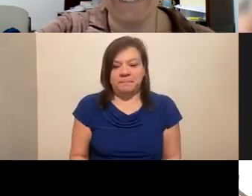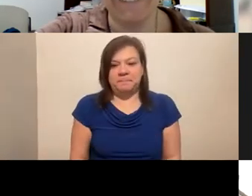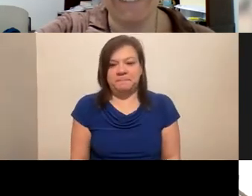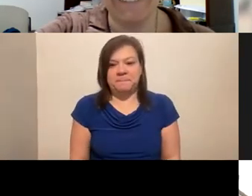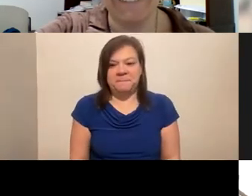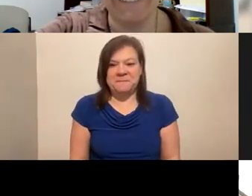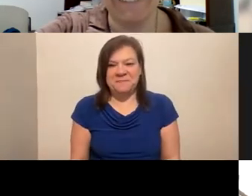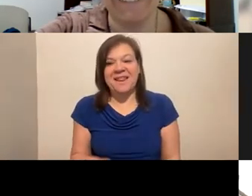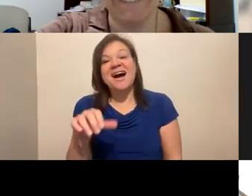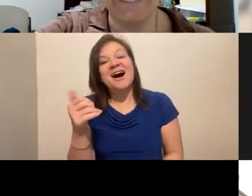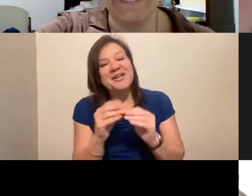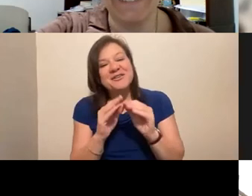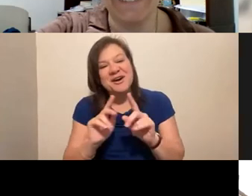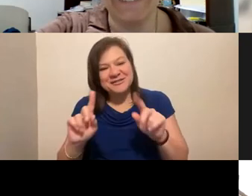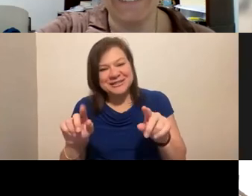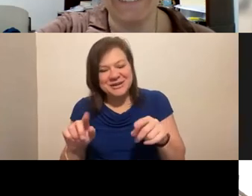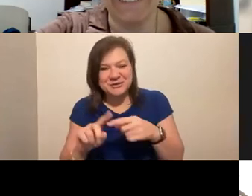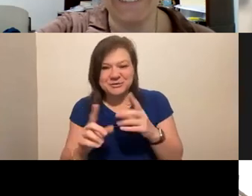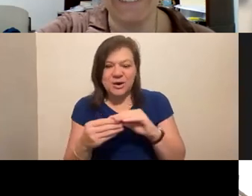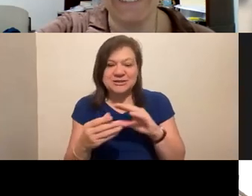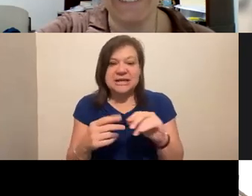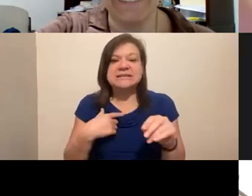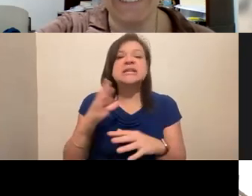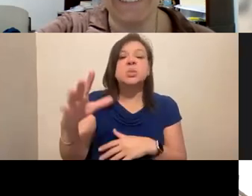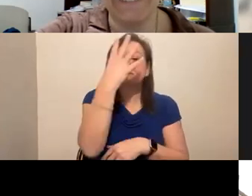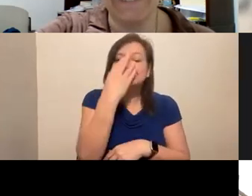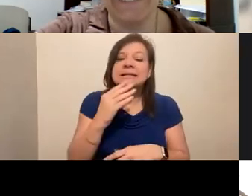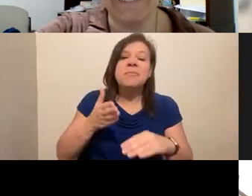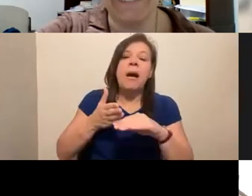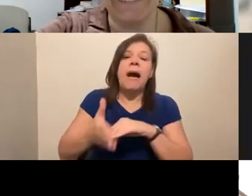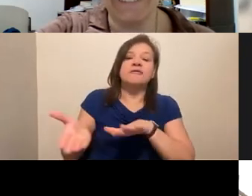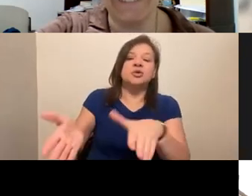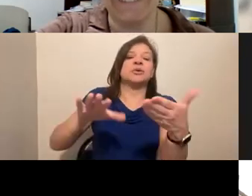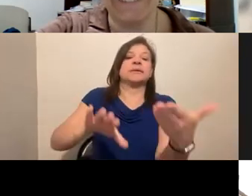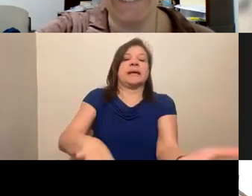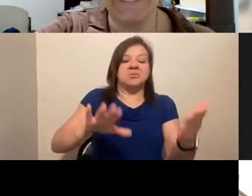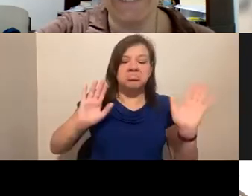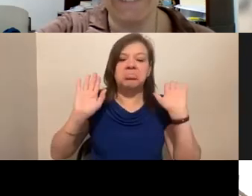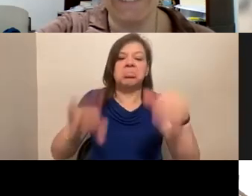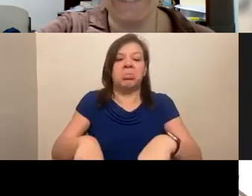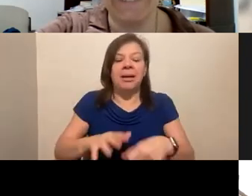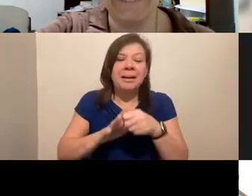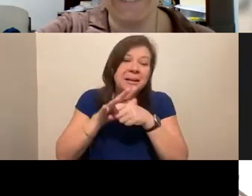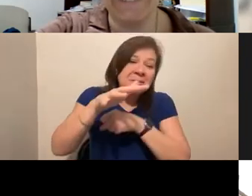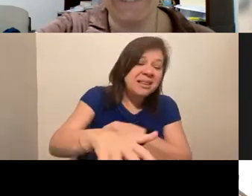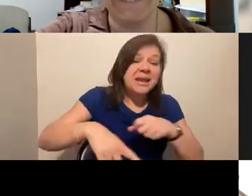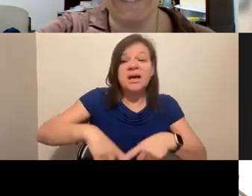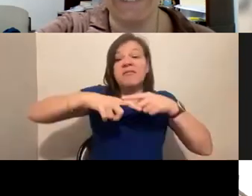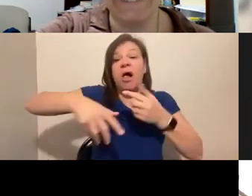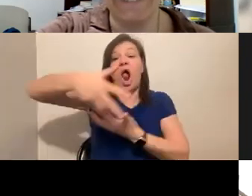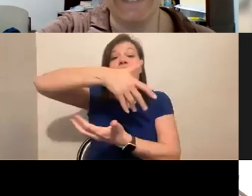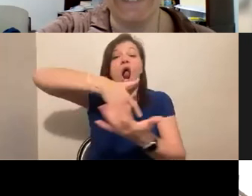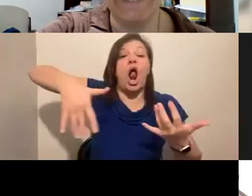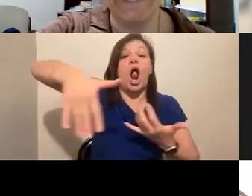conference that I go to are saying is we'll sleep when we're dead. You know, there's going to be lots of like hanging out in the lobby